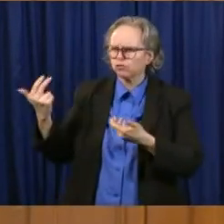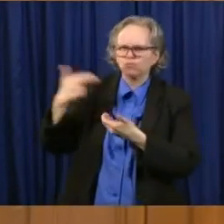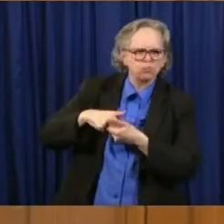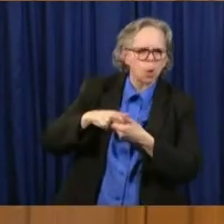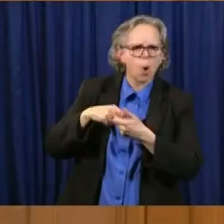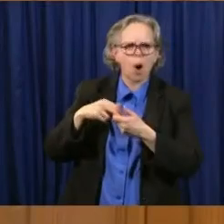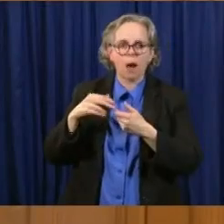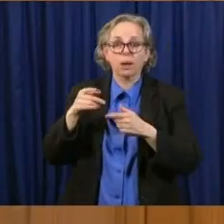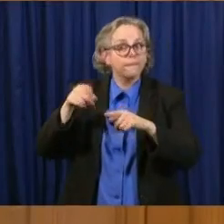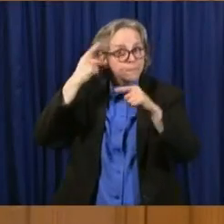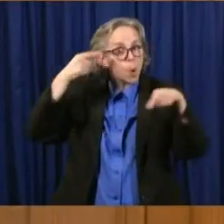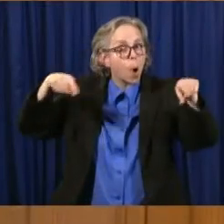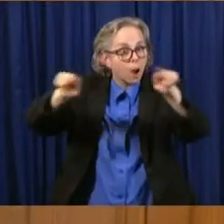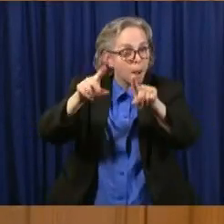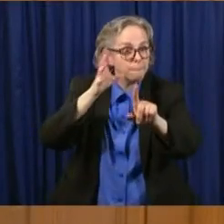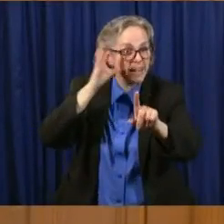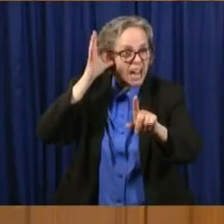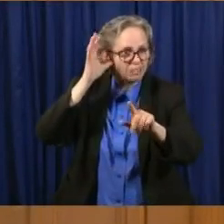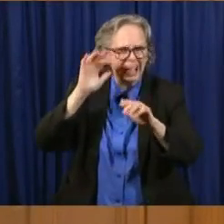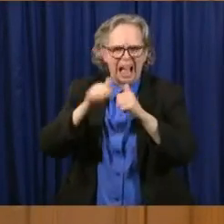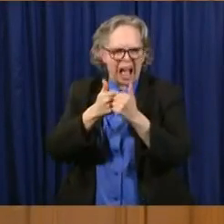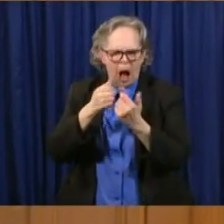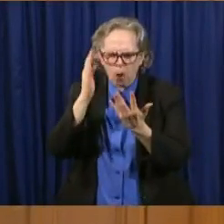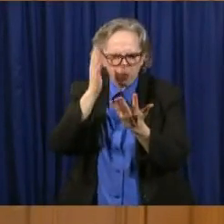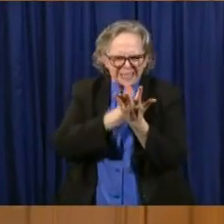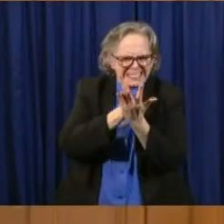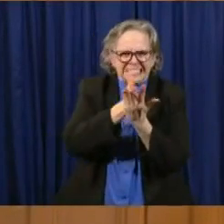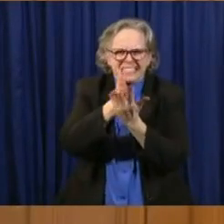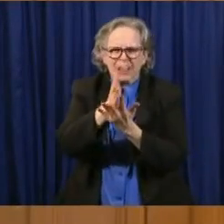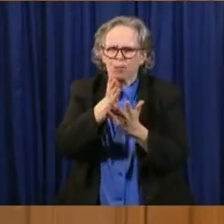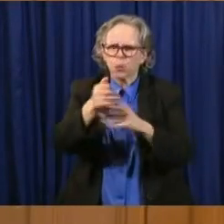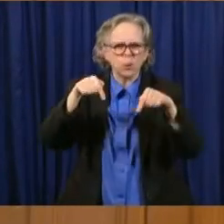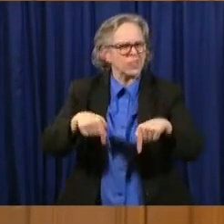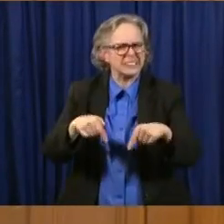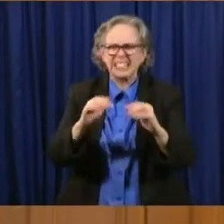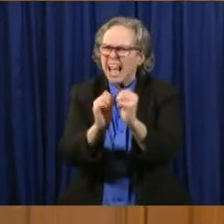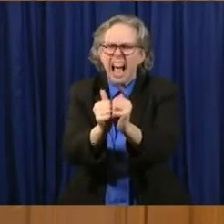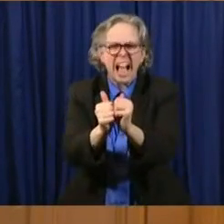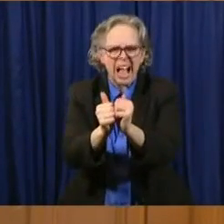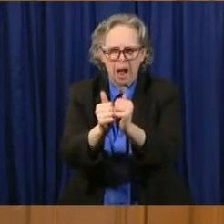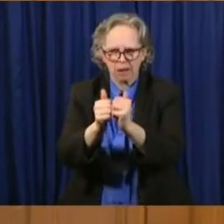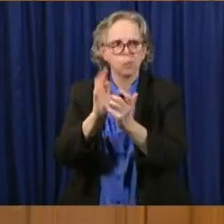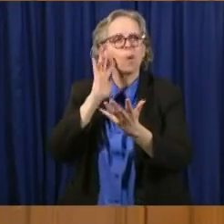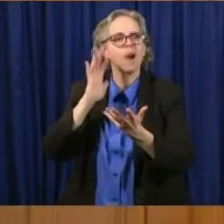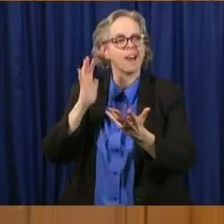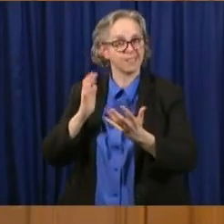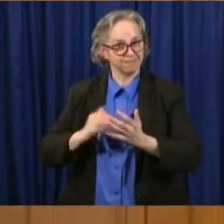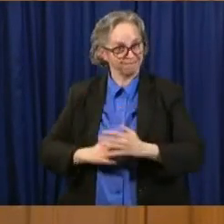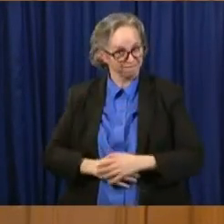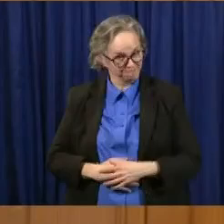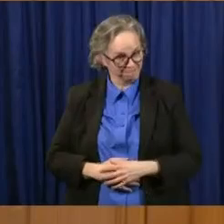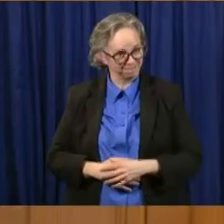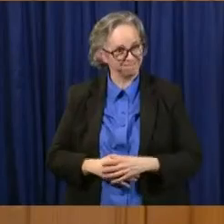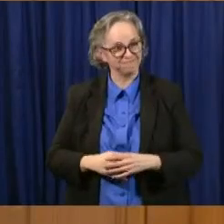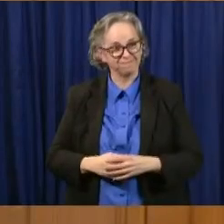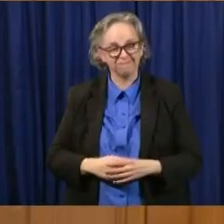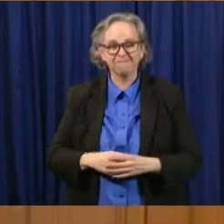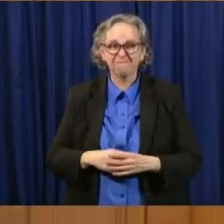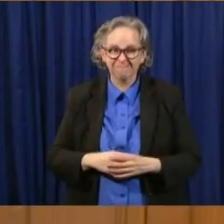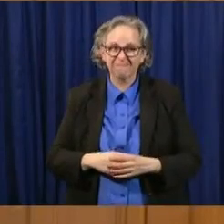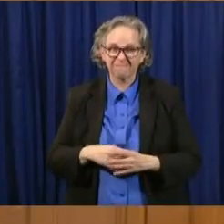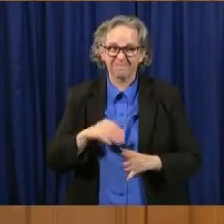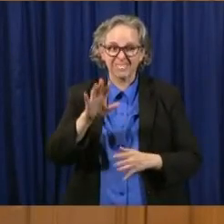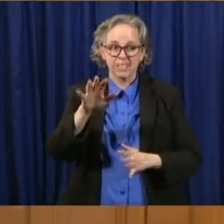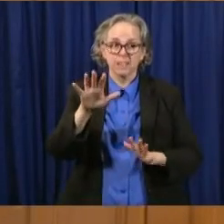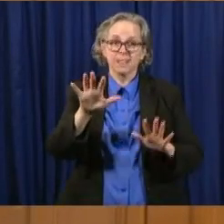have to say, we had a fabulous conversation again with our hospitals. And I want people to know, just